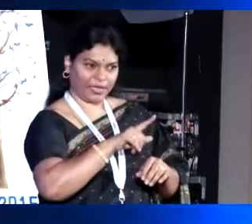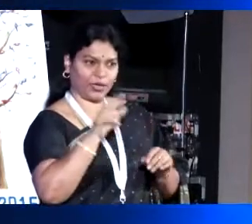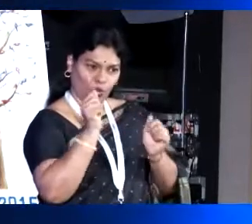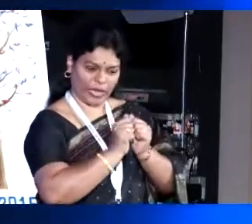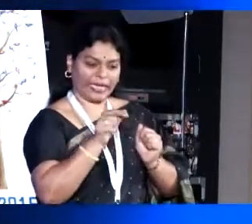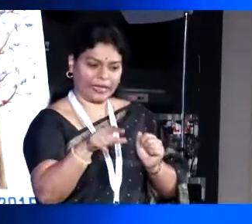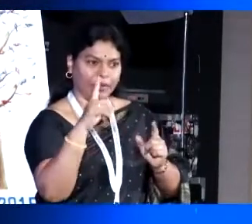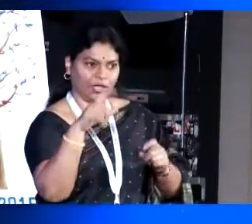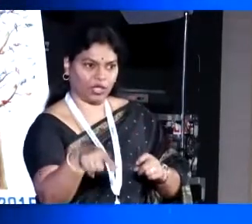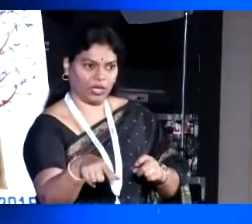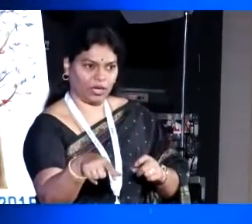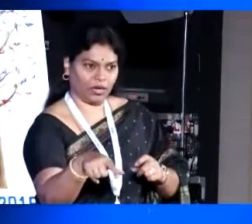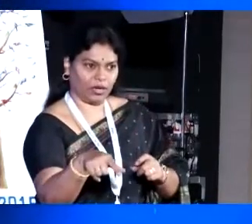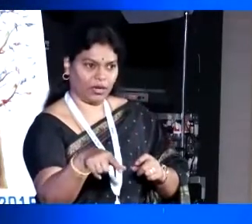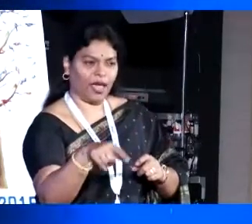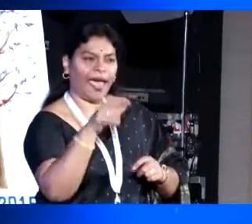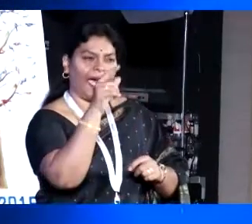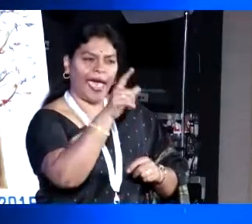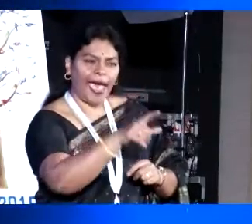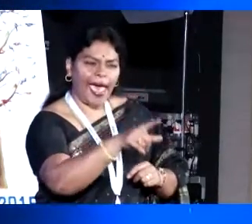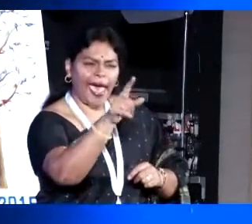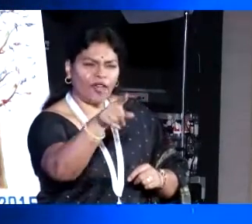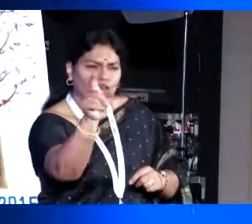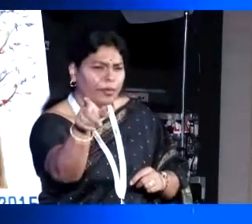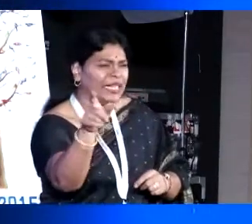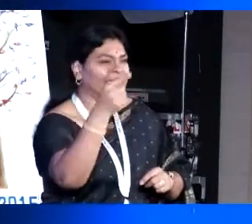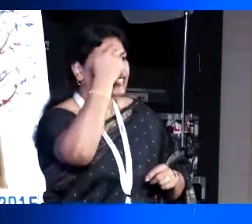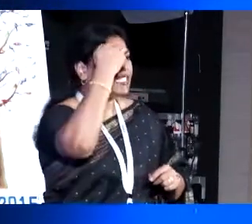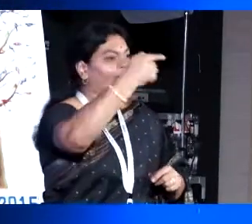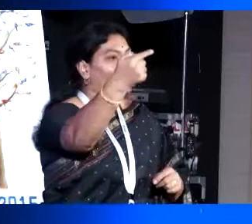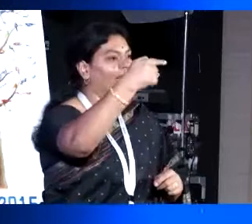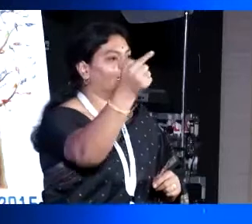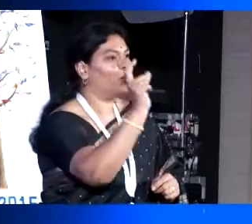this picture, almost every single negative word in your vocabulary will come out,